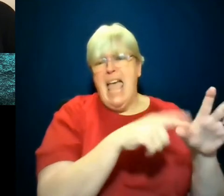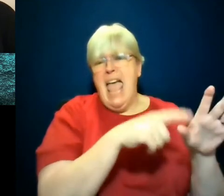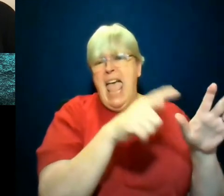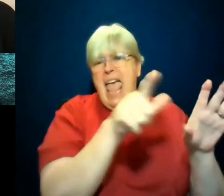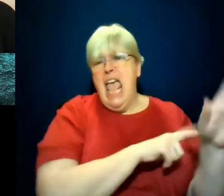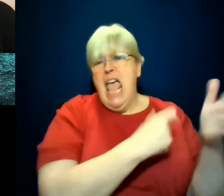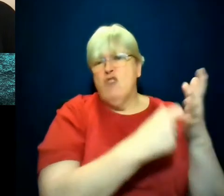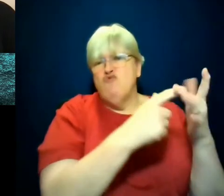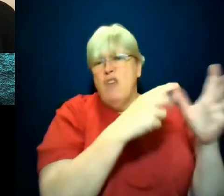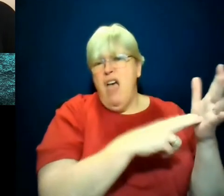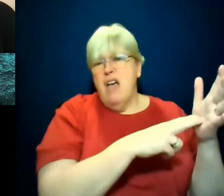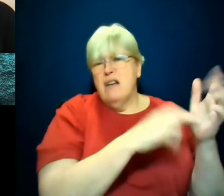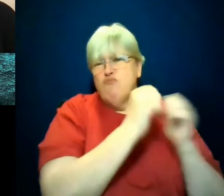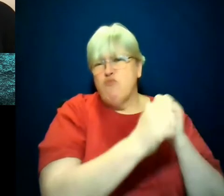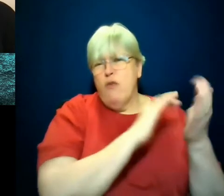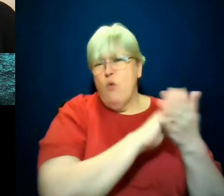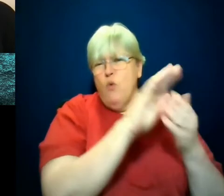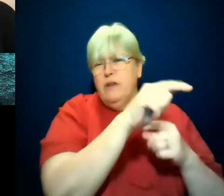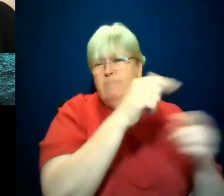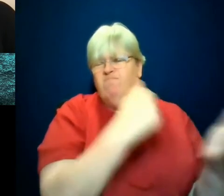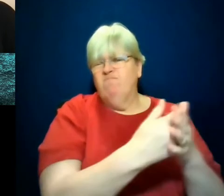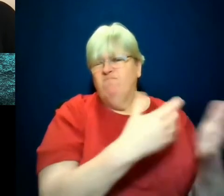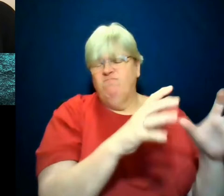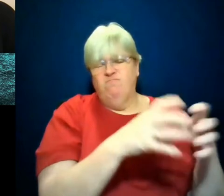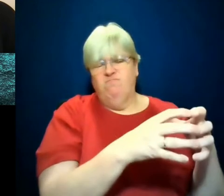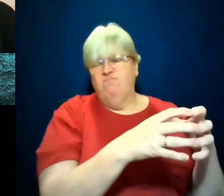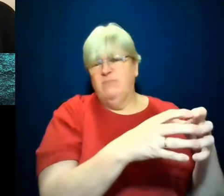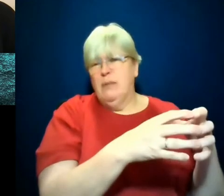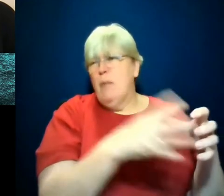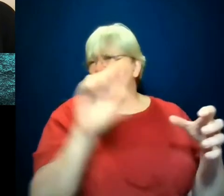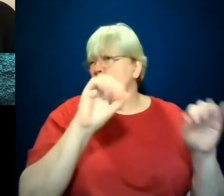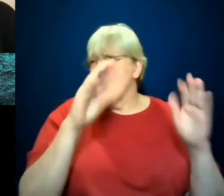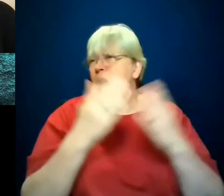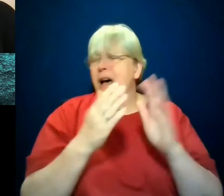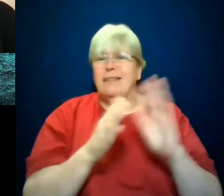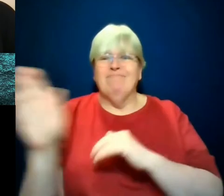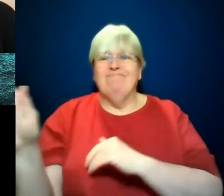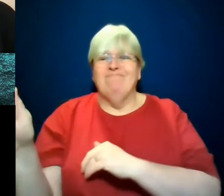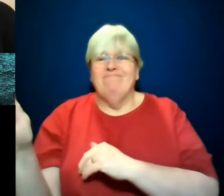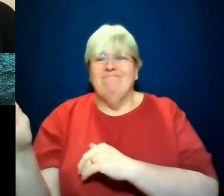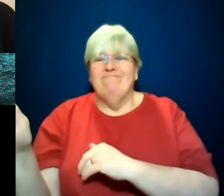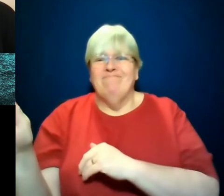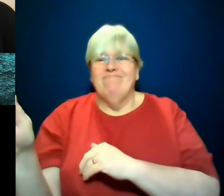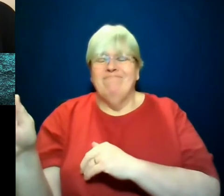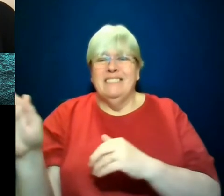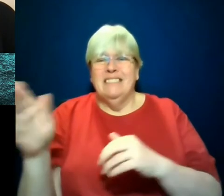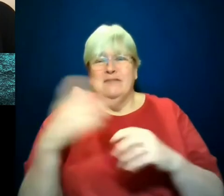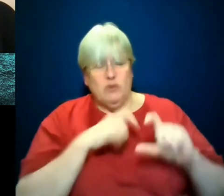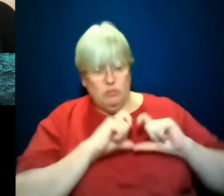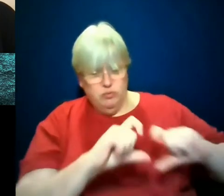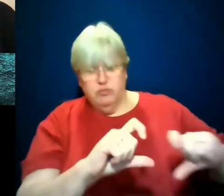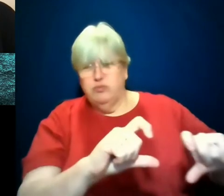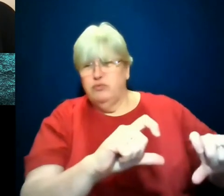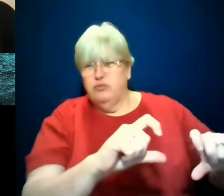world is different now, and we're going to have to get on with that. And the fault lines are growing between characters who might have voted for Trump and isn't